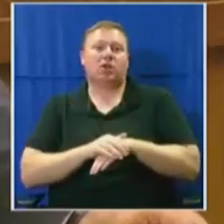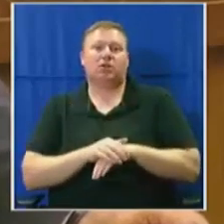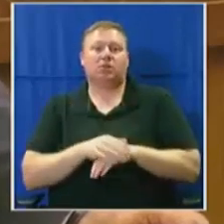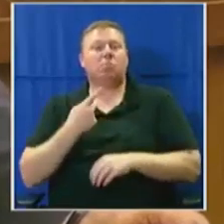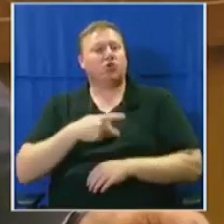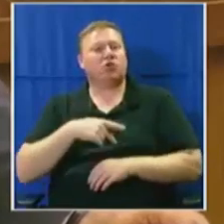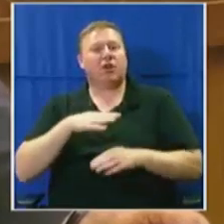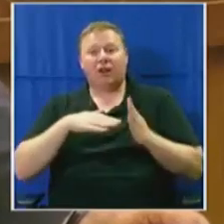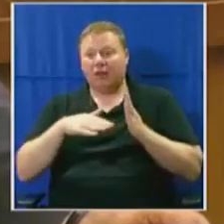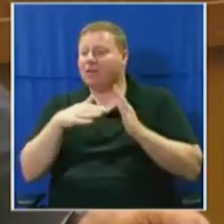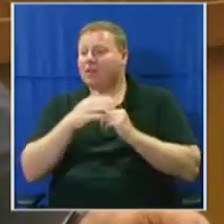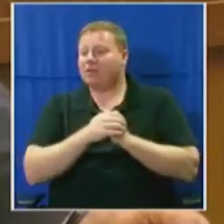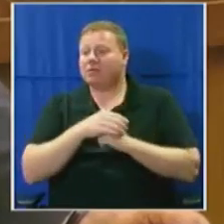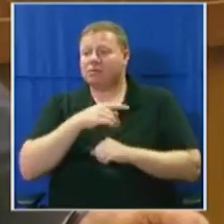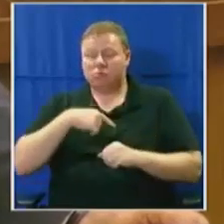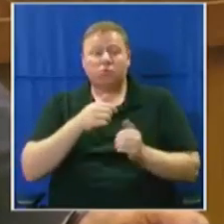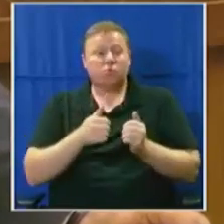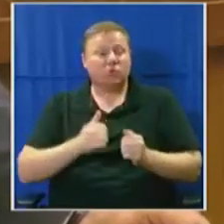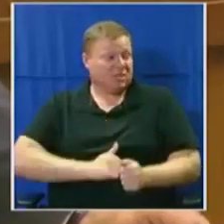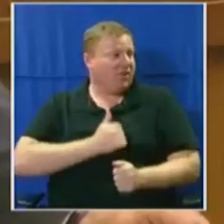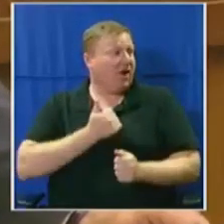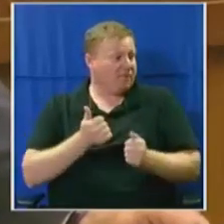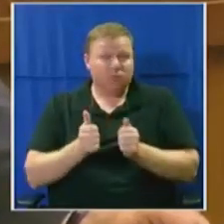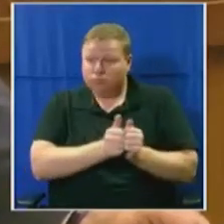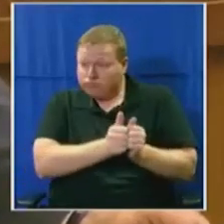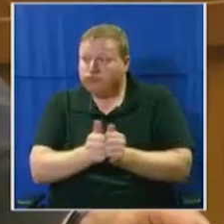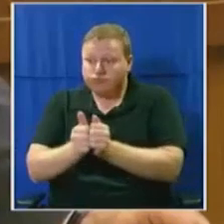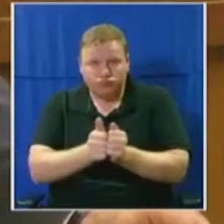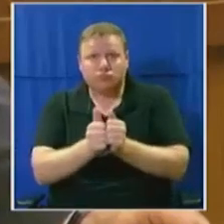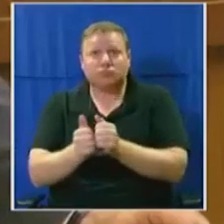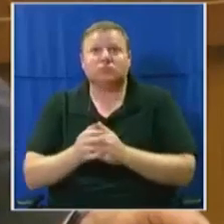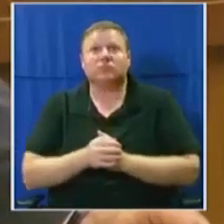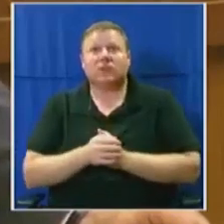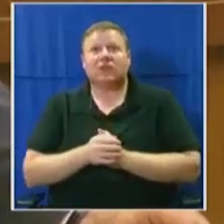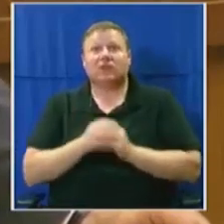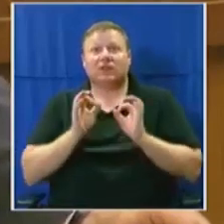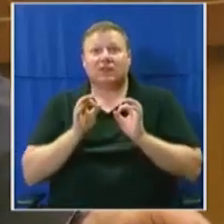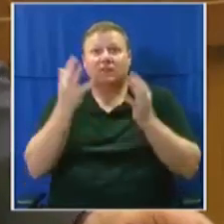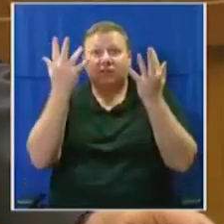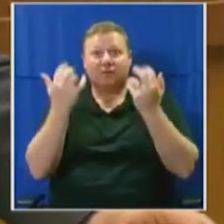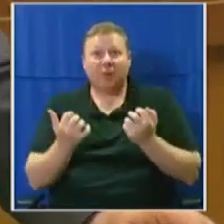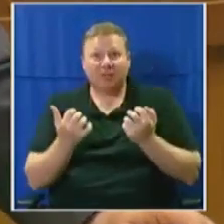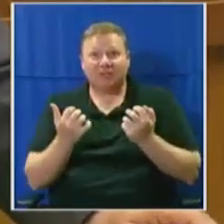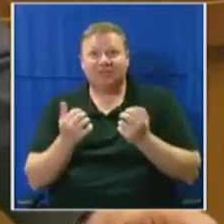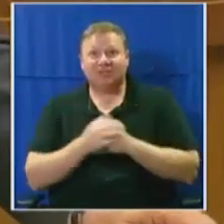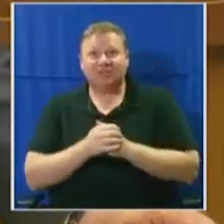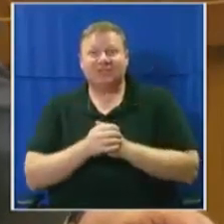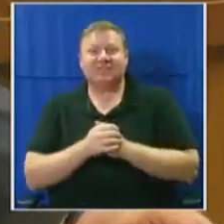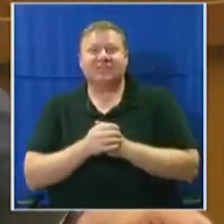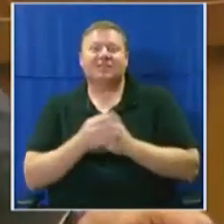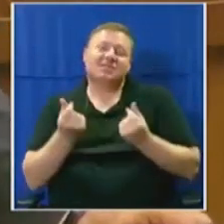here we are. We survived jointly this year. We even passed the budget, although some of us objected correctly so.